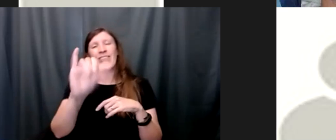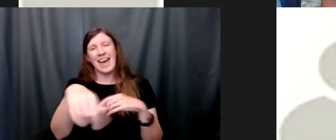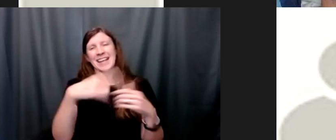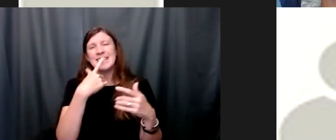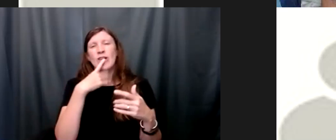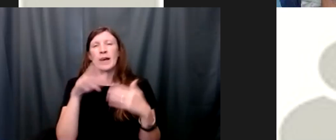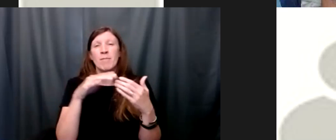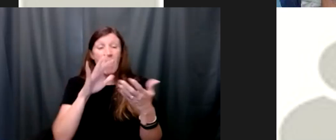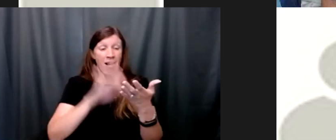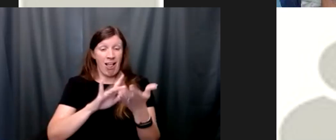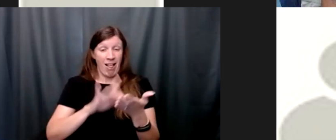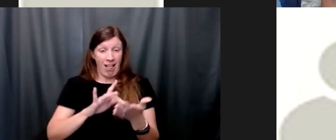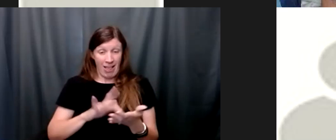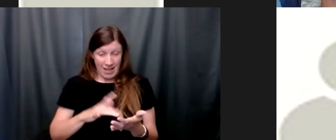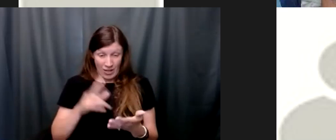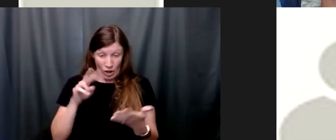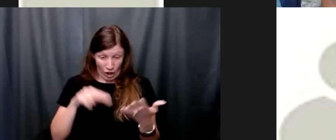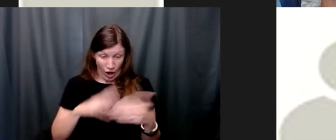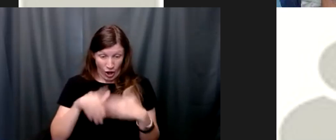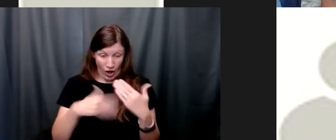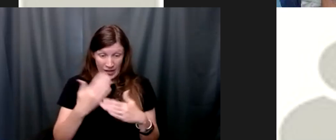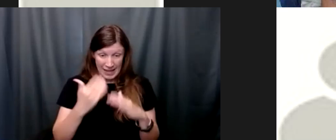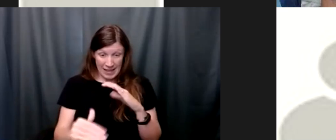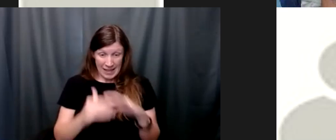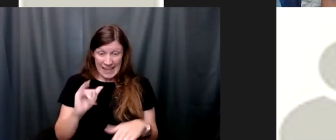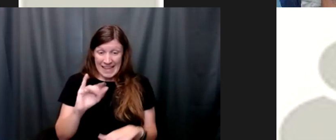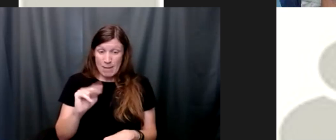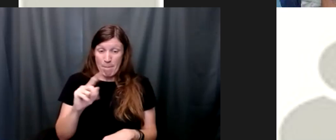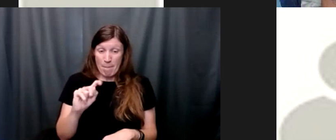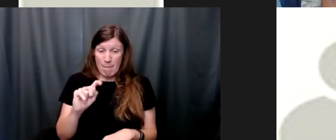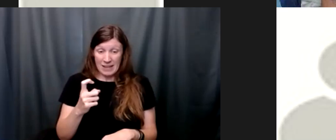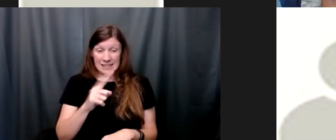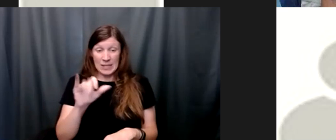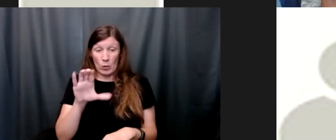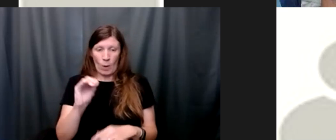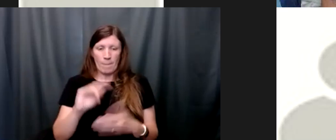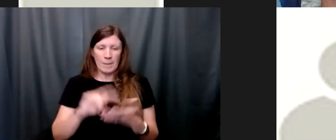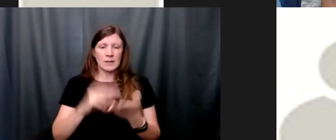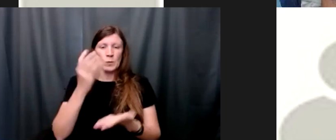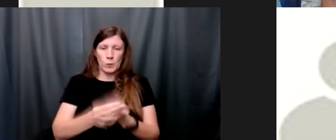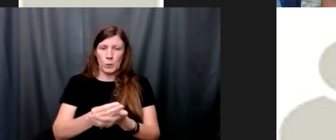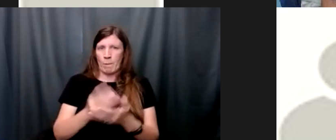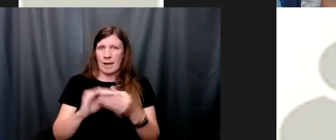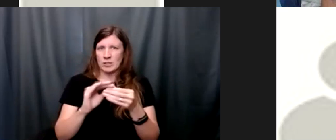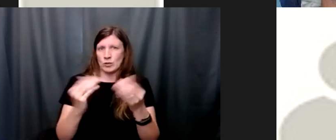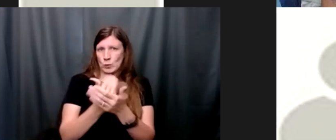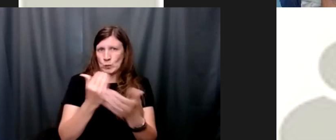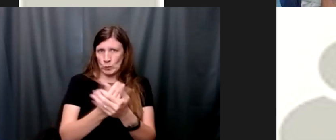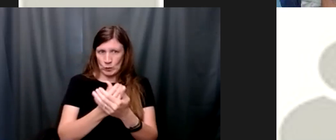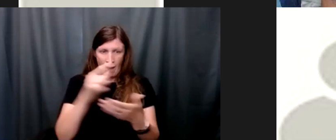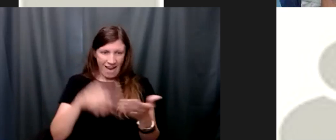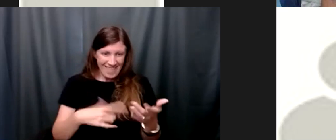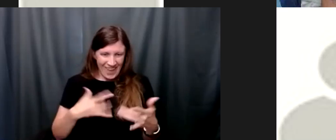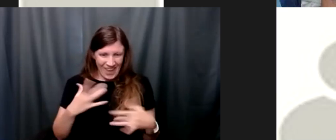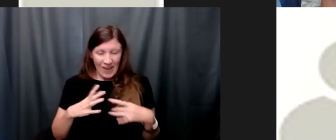my email just so i could delete everything that's come in and finally after a week of cheating i got an